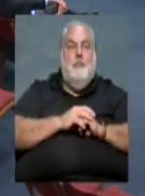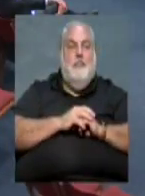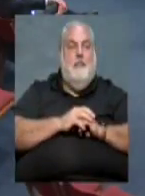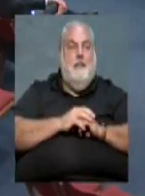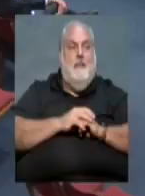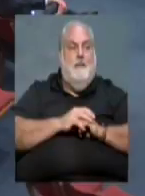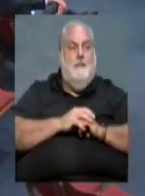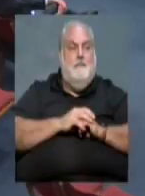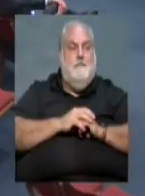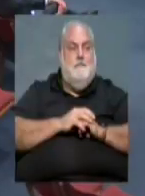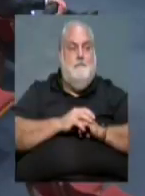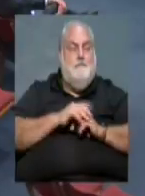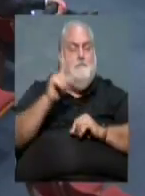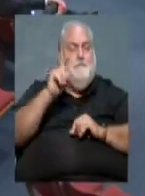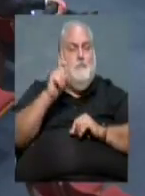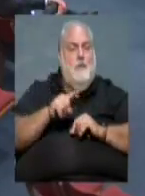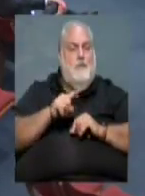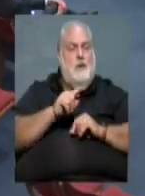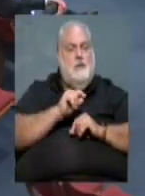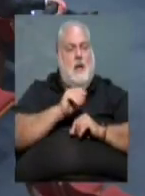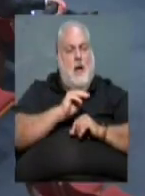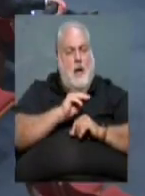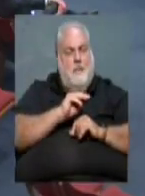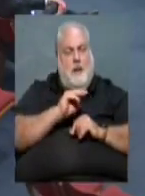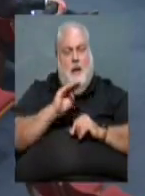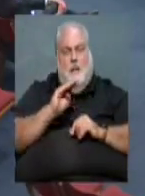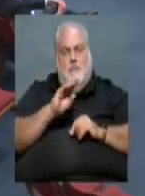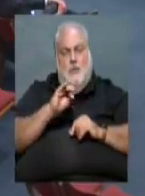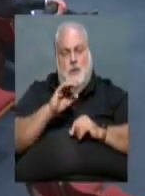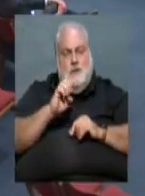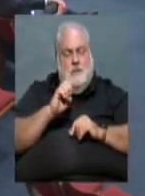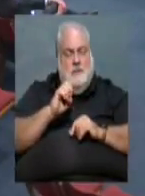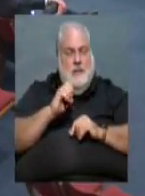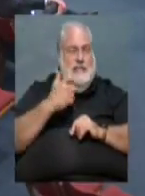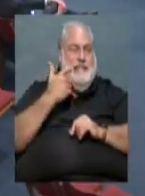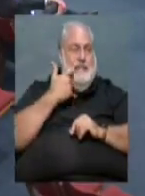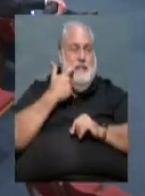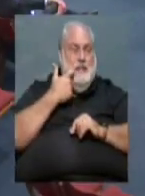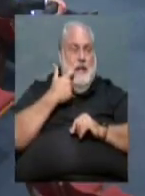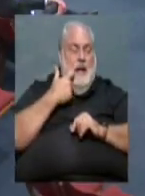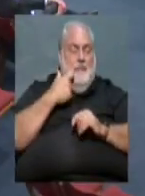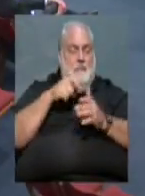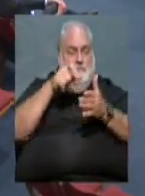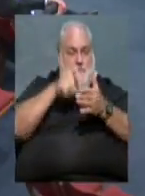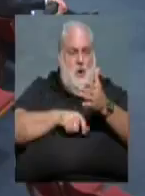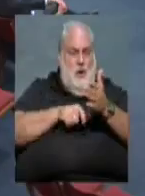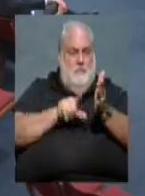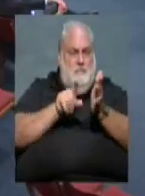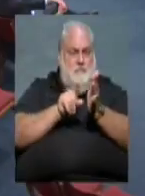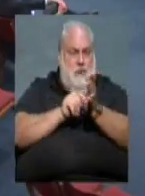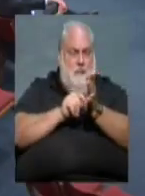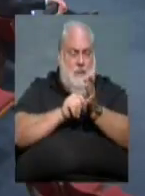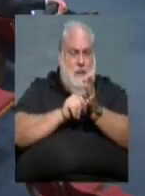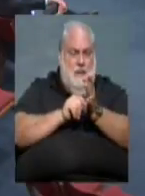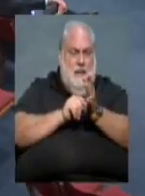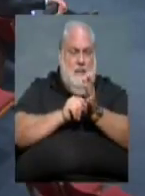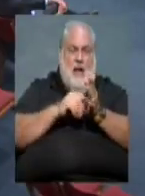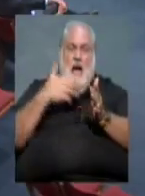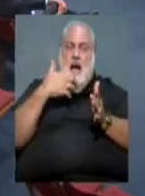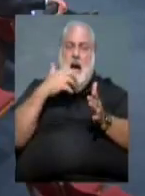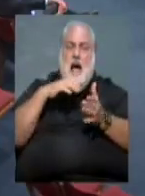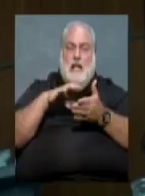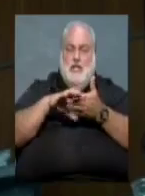Tom, Bruce, and possibly you, Mayor. Recently, there been some published articles about the Sherwood City Court hot check